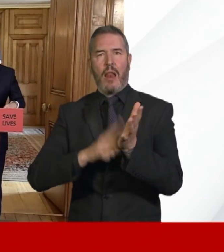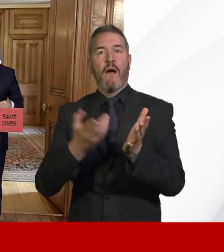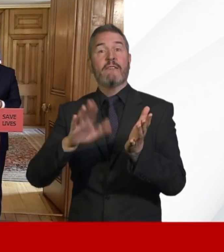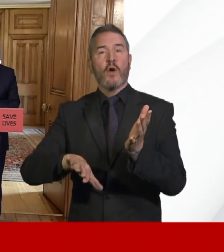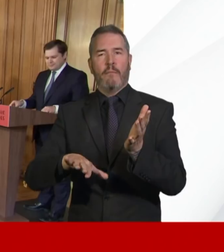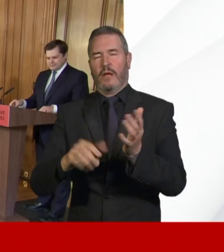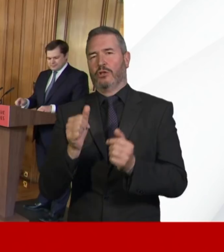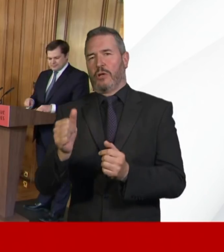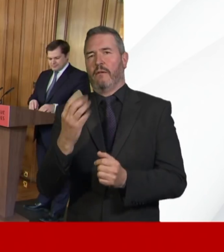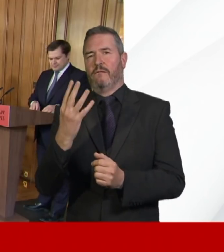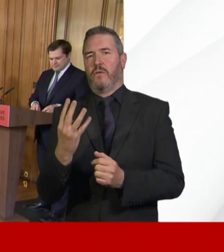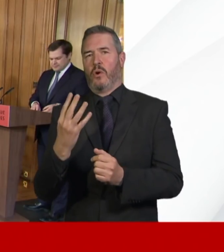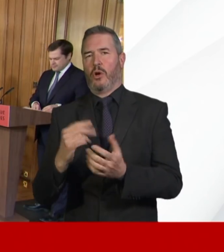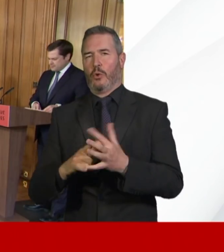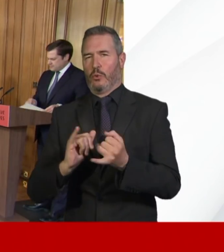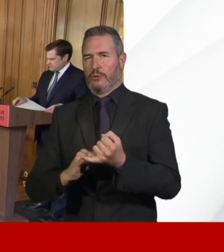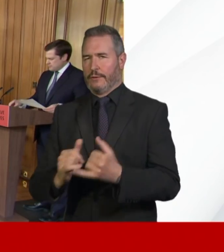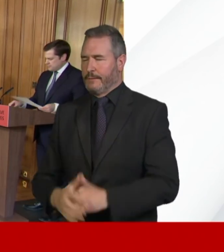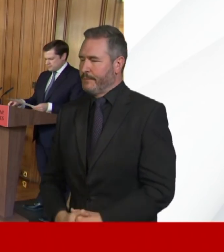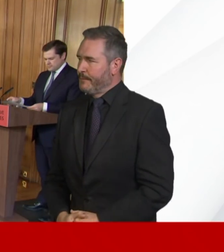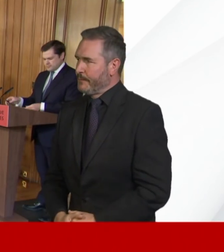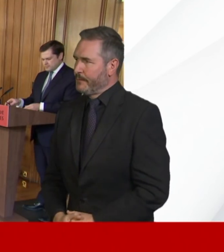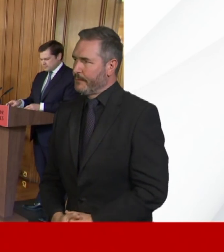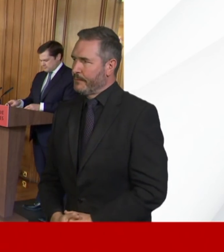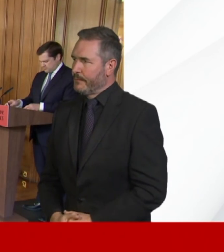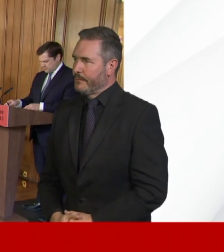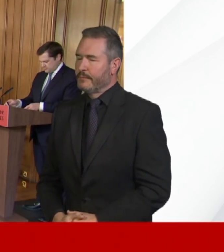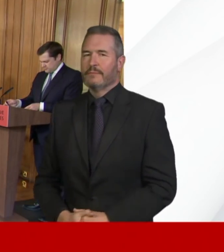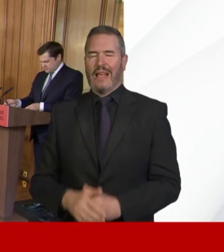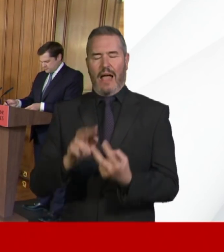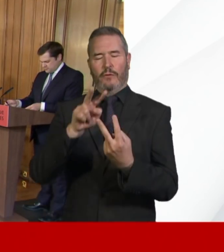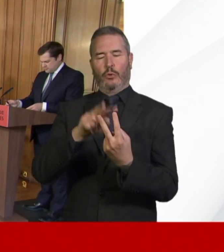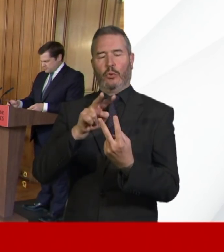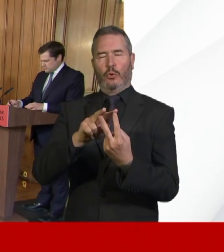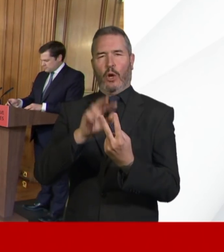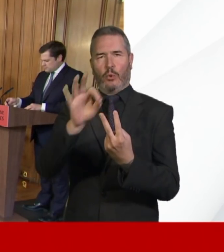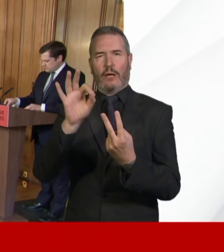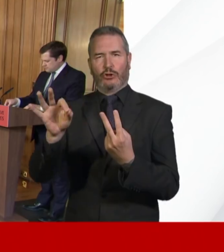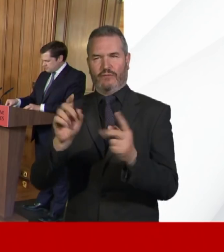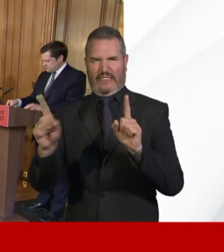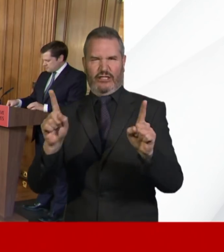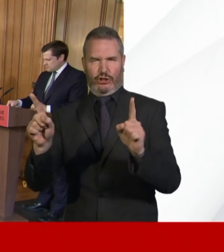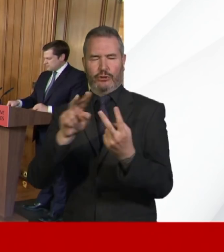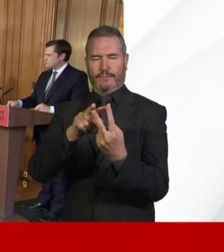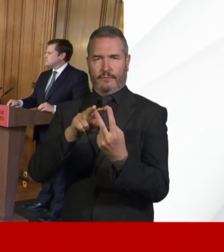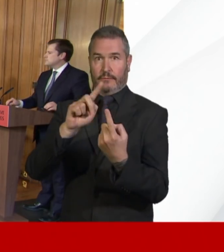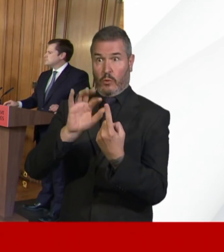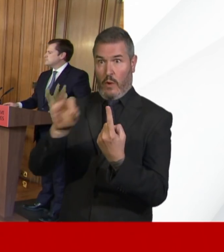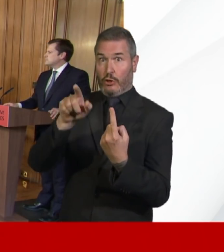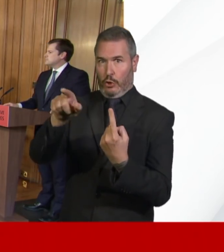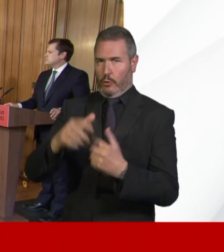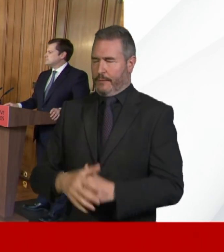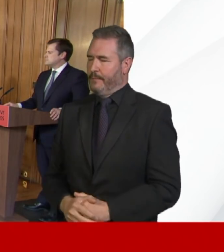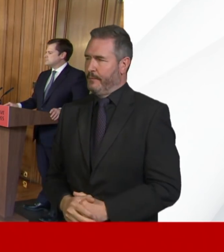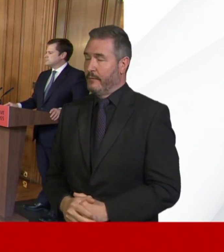Good afternoon, Simon. Good afternoon, Minister. I have two questions, one for you and one for Dr Paris. My question to you is, 10